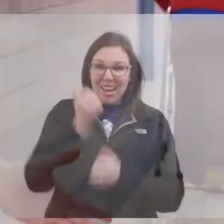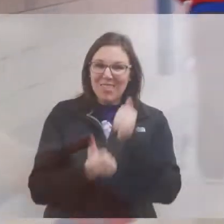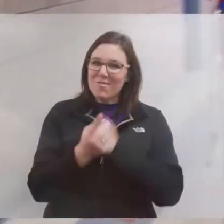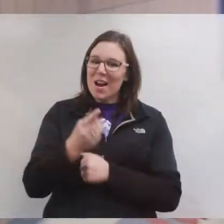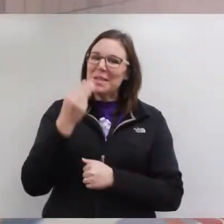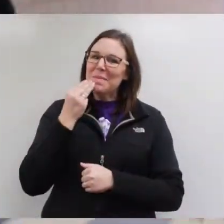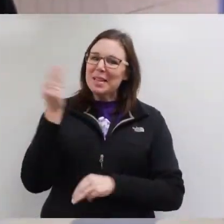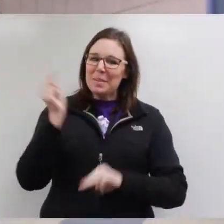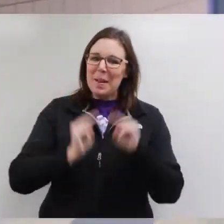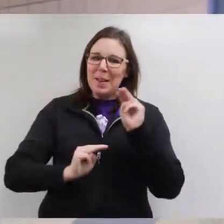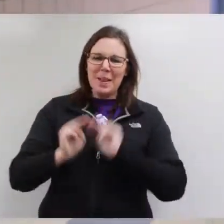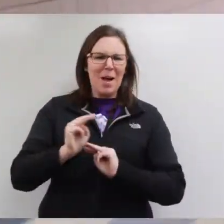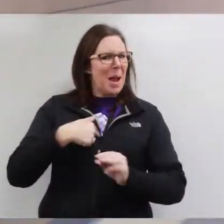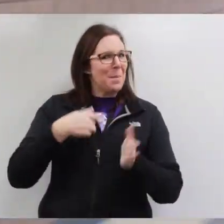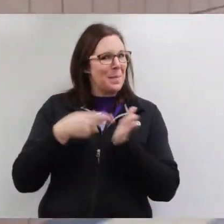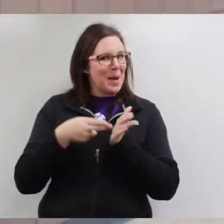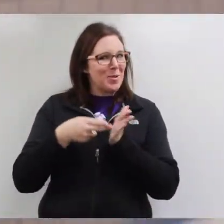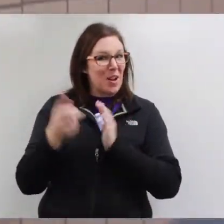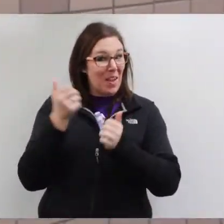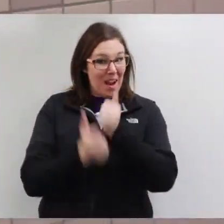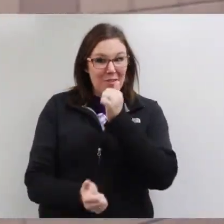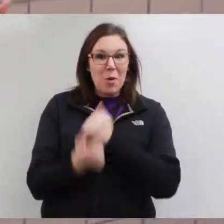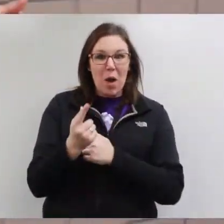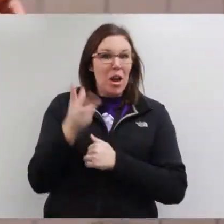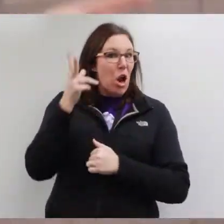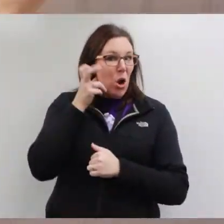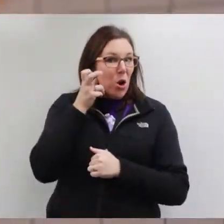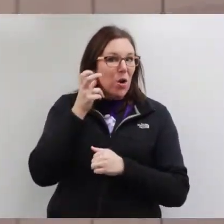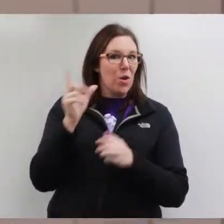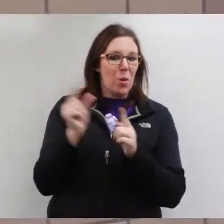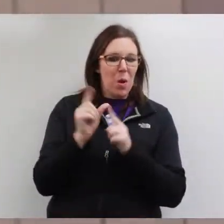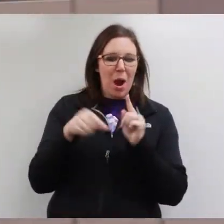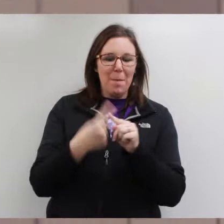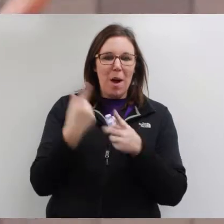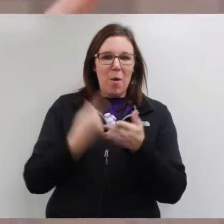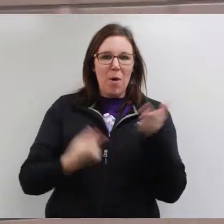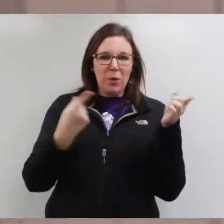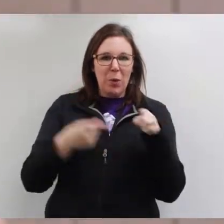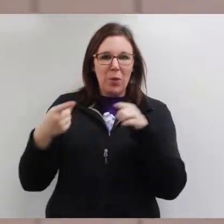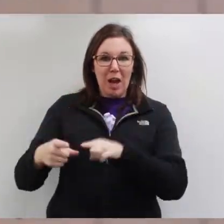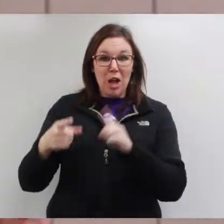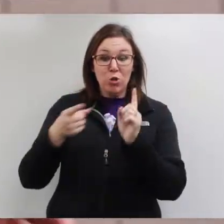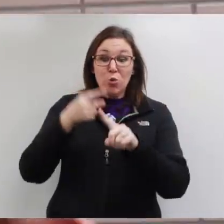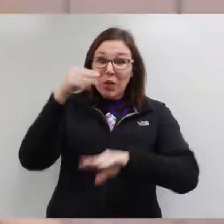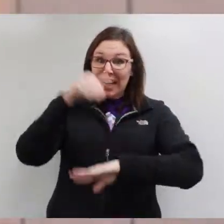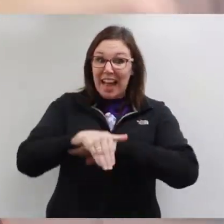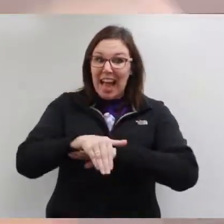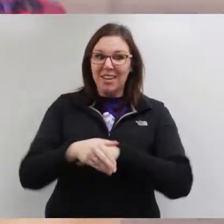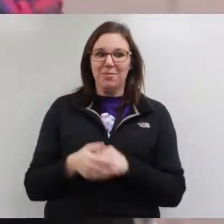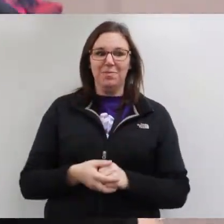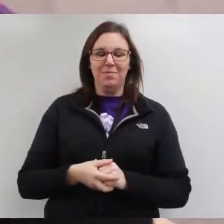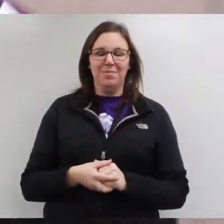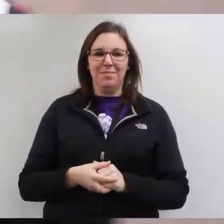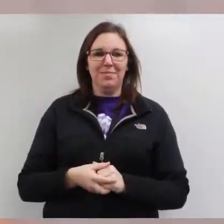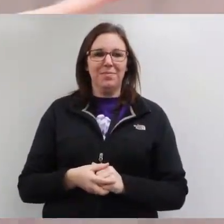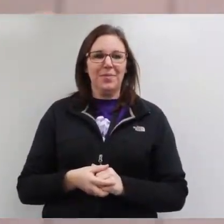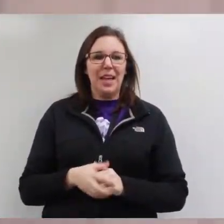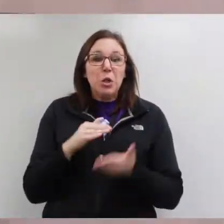Hi everybody, it's Mrs. Malone. I'm making sure that everyone has heard the word about what's going on here tonight.